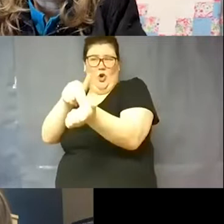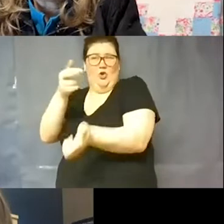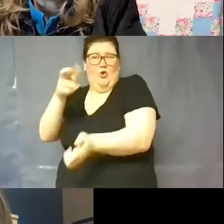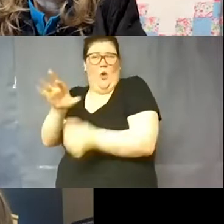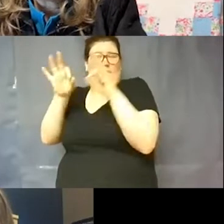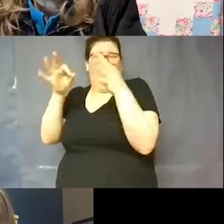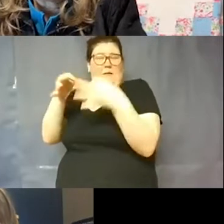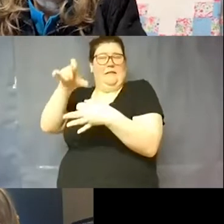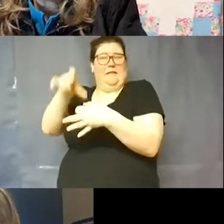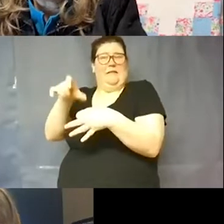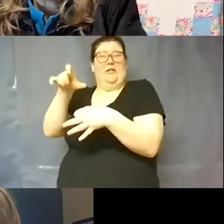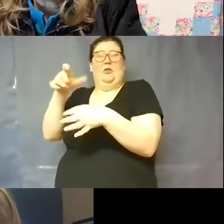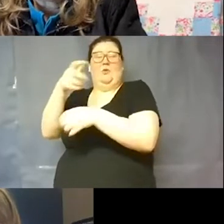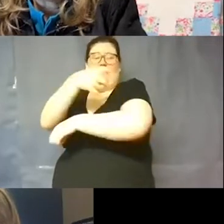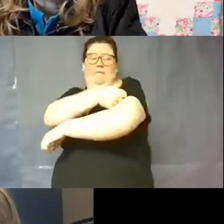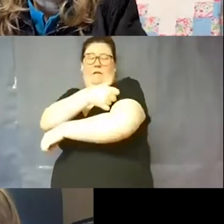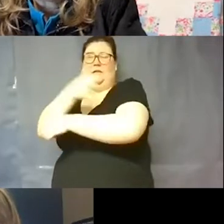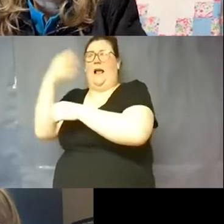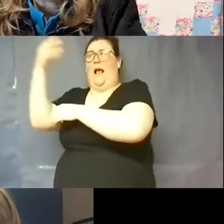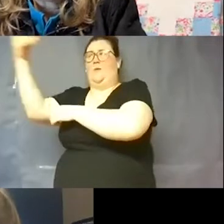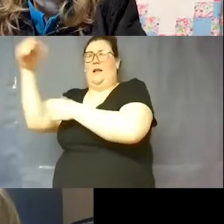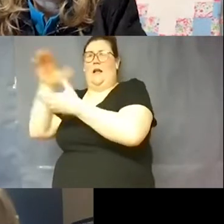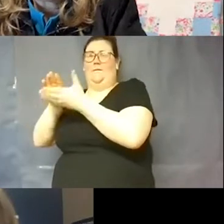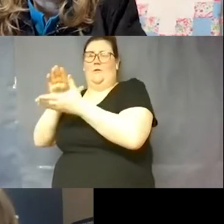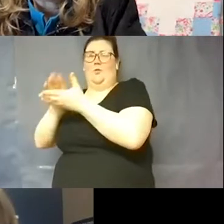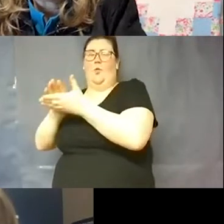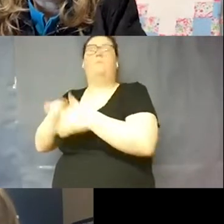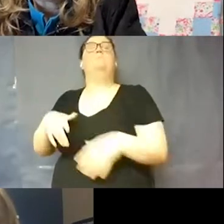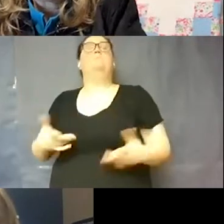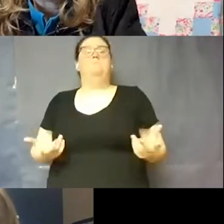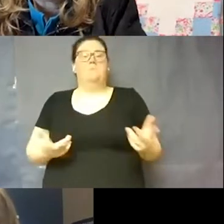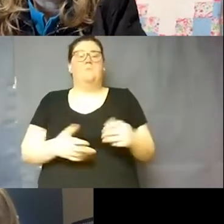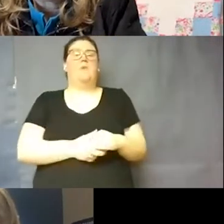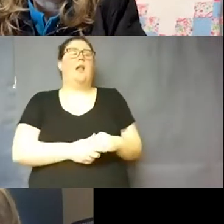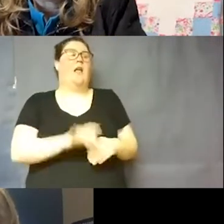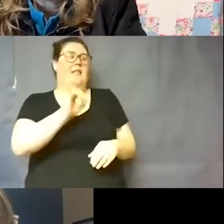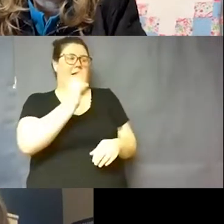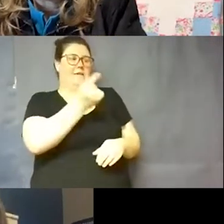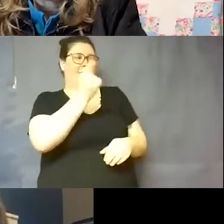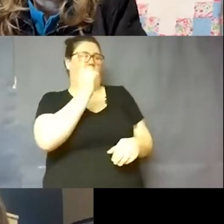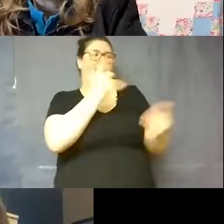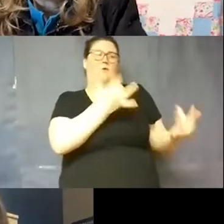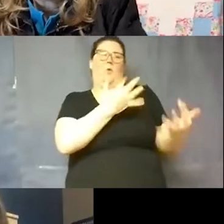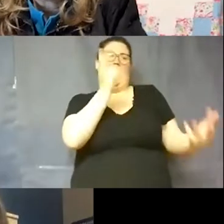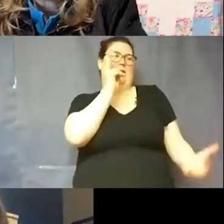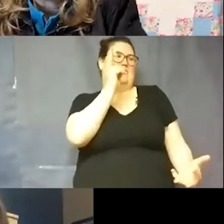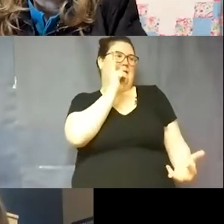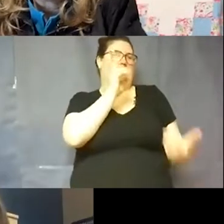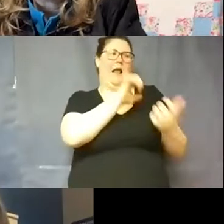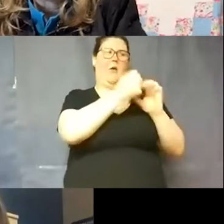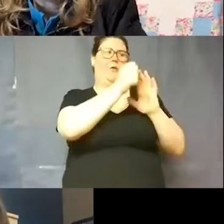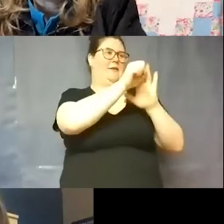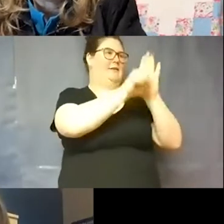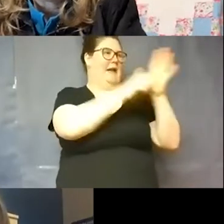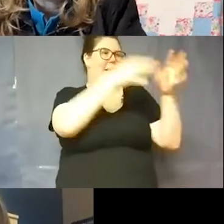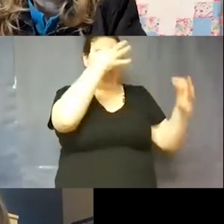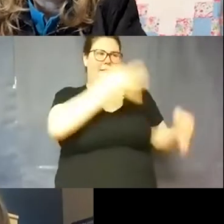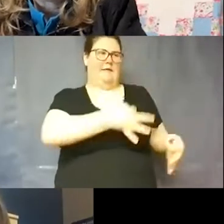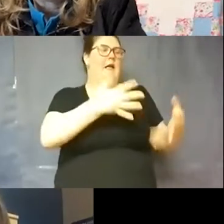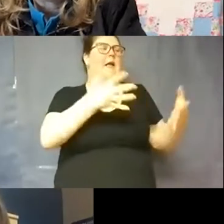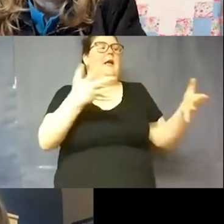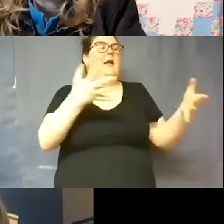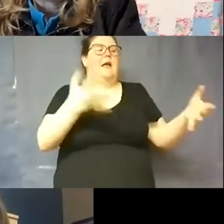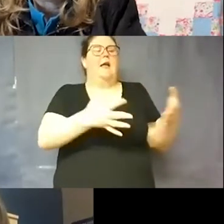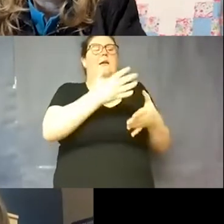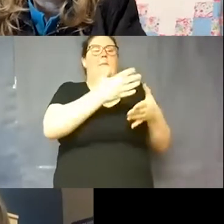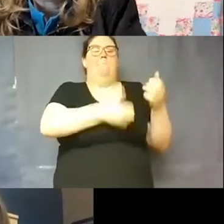kids vaccinated outside of school? Yeah that's that's something that we'll just have to wait and see how the state rolls that out. Most vaccines